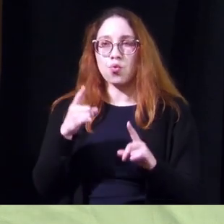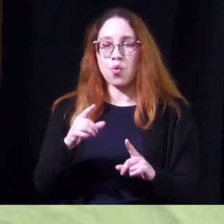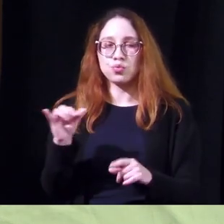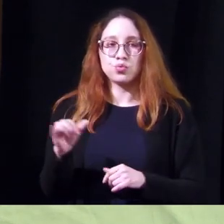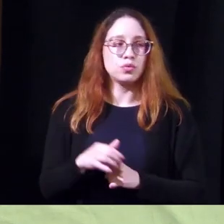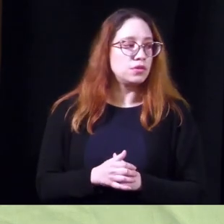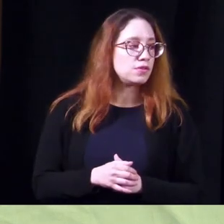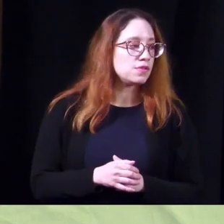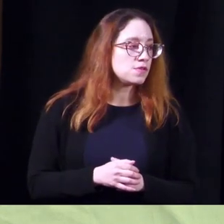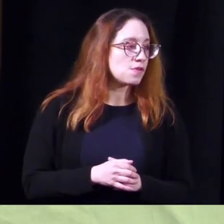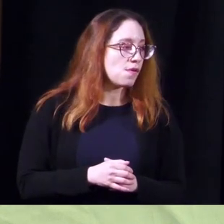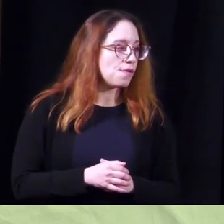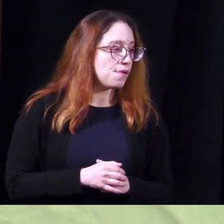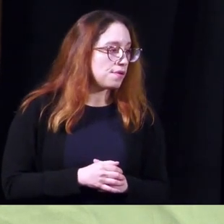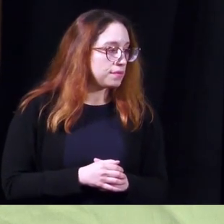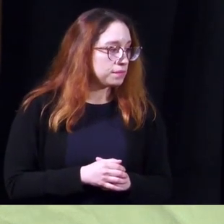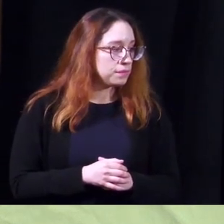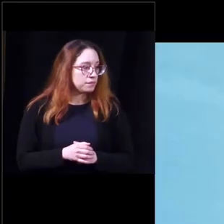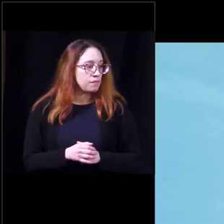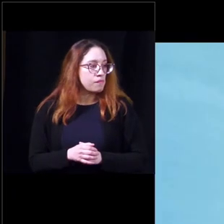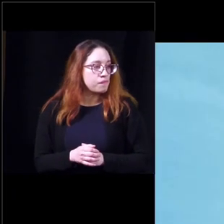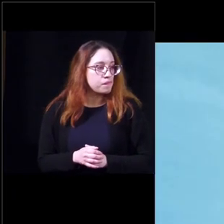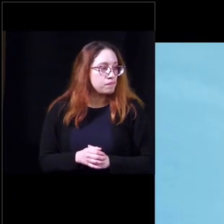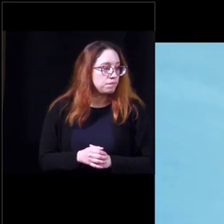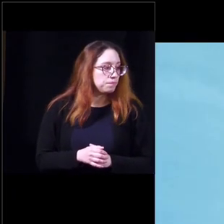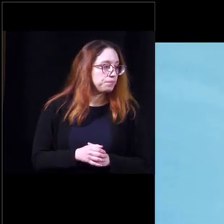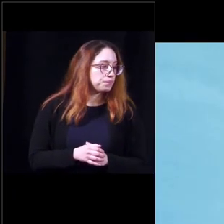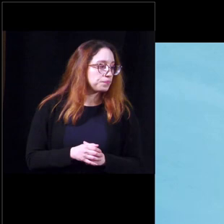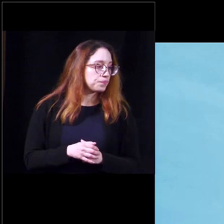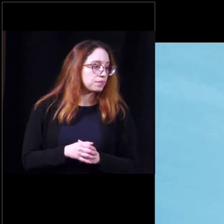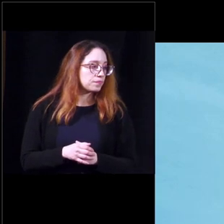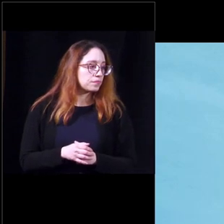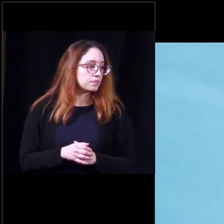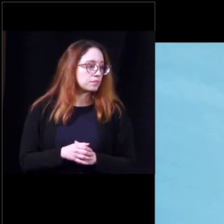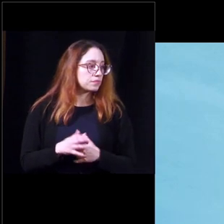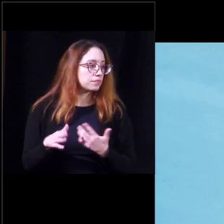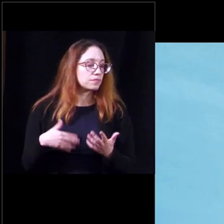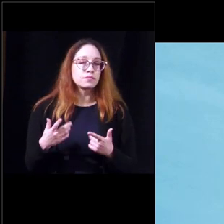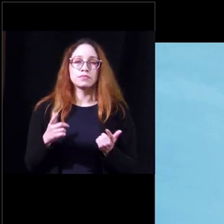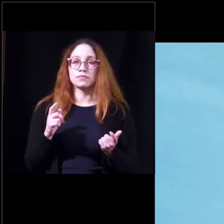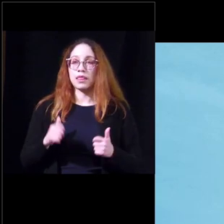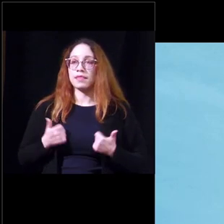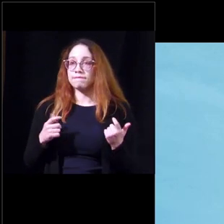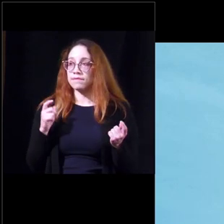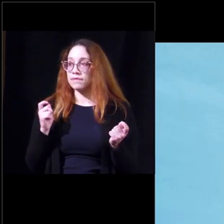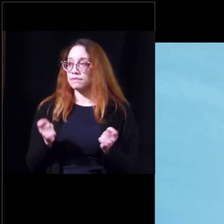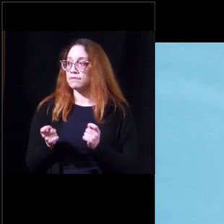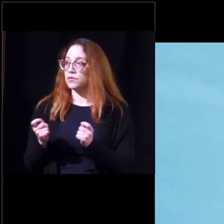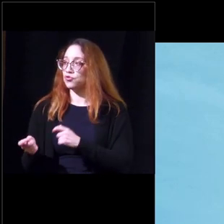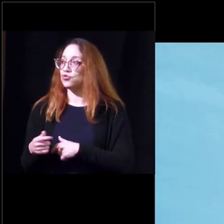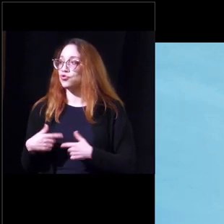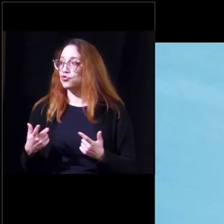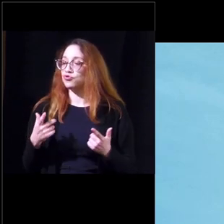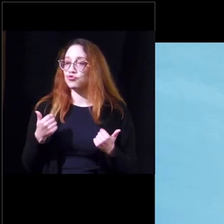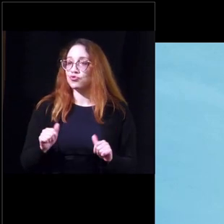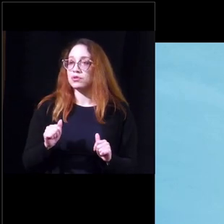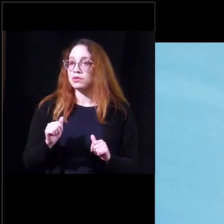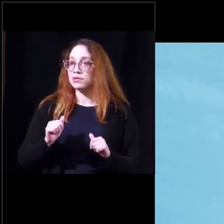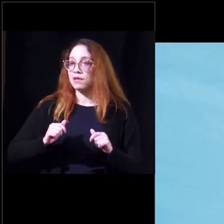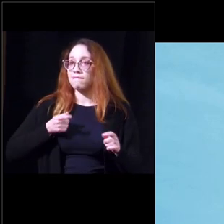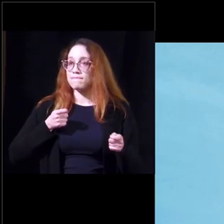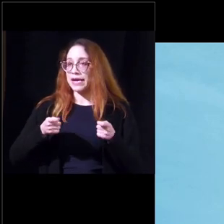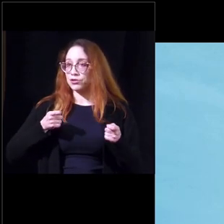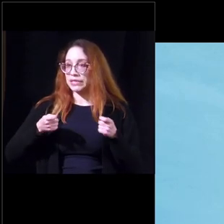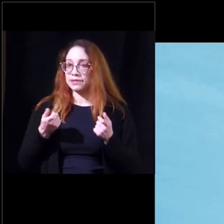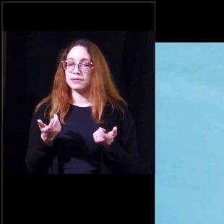but we usually go in those orders lifestyle changes well we could try fluid management